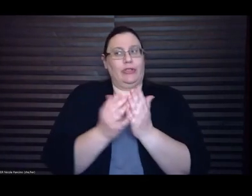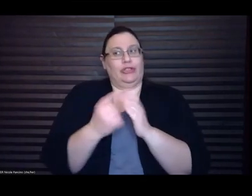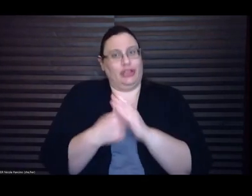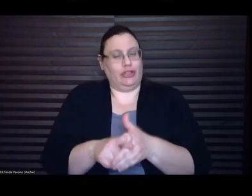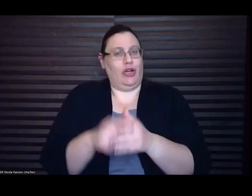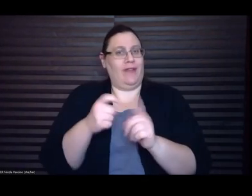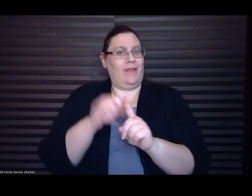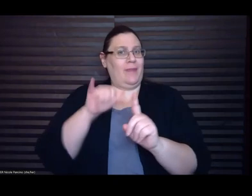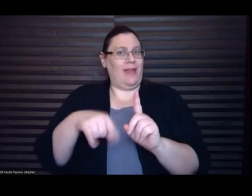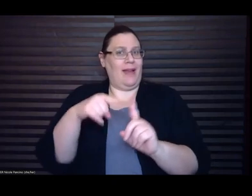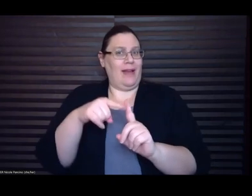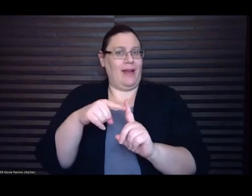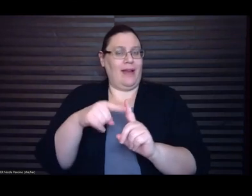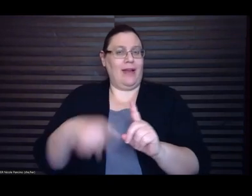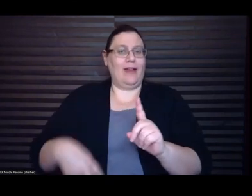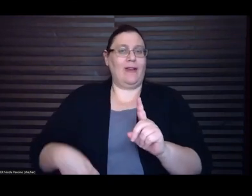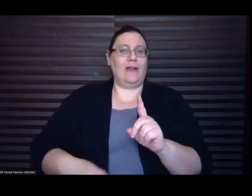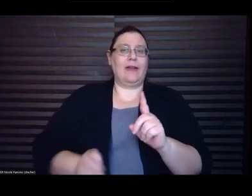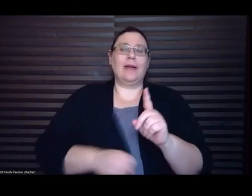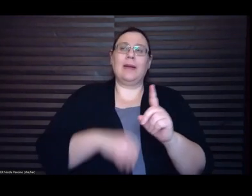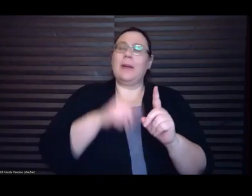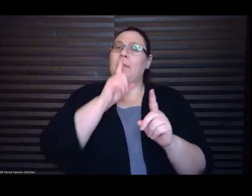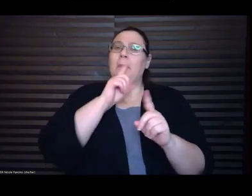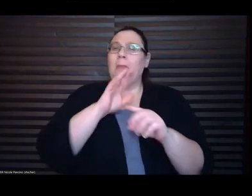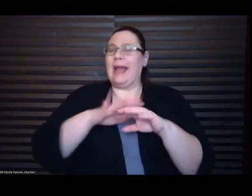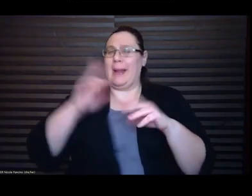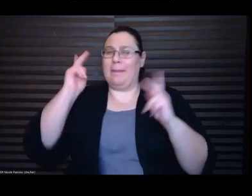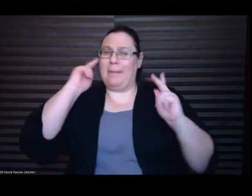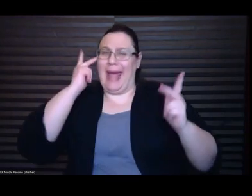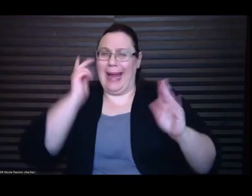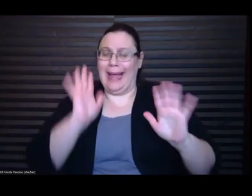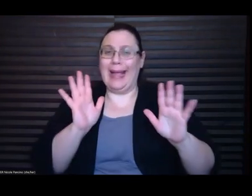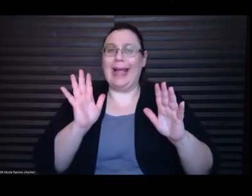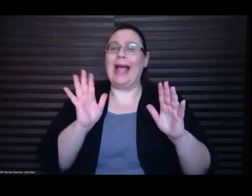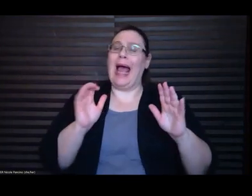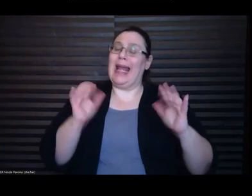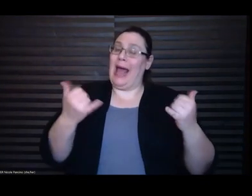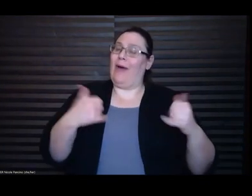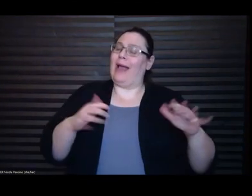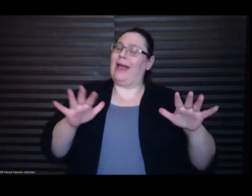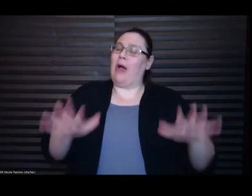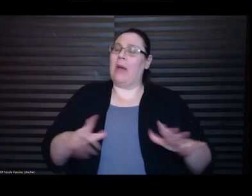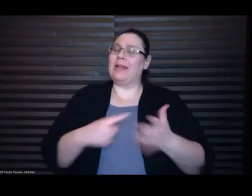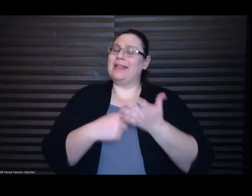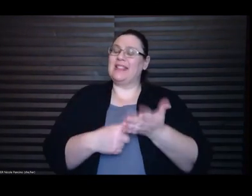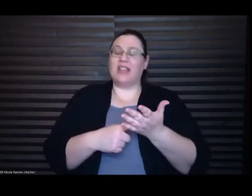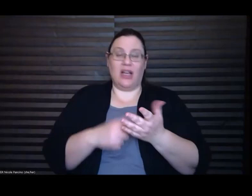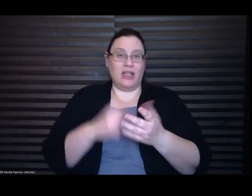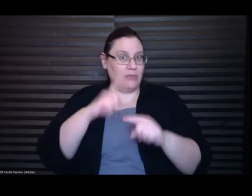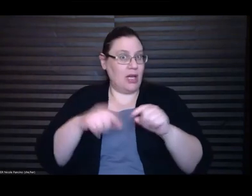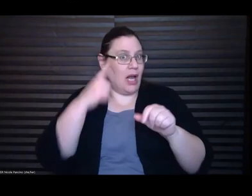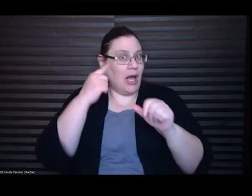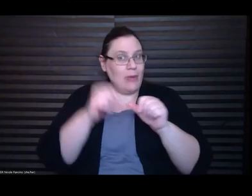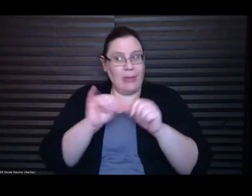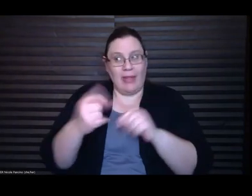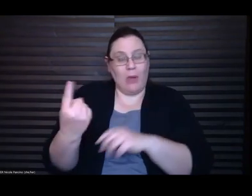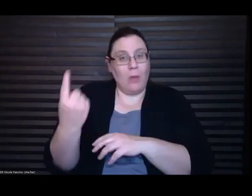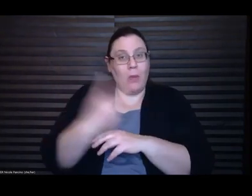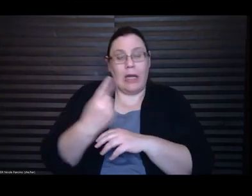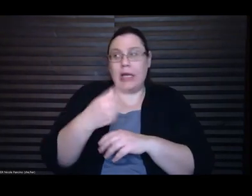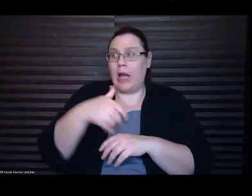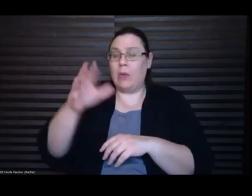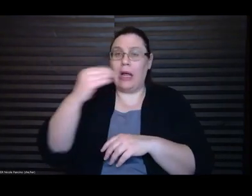like calmly now, but I do remember that, you know, that day going home, looking at my draft and realizing I